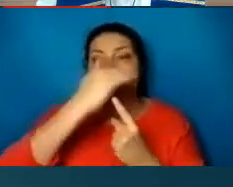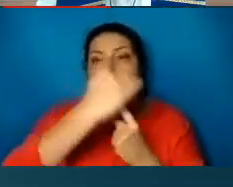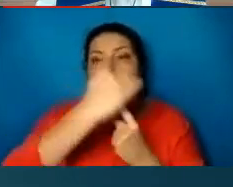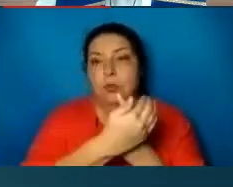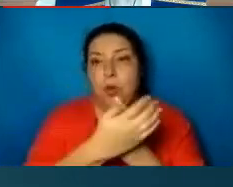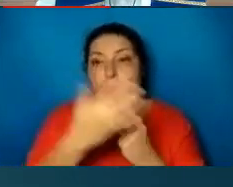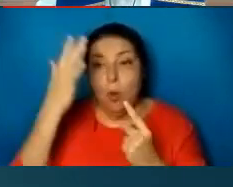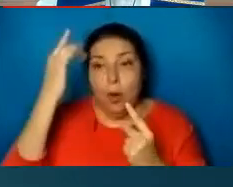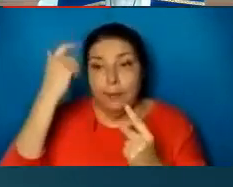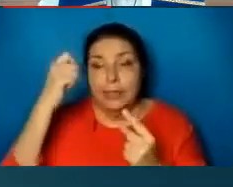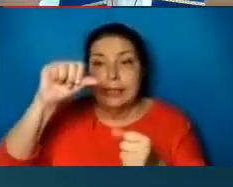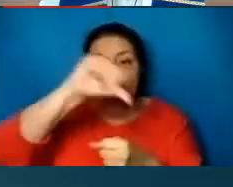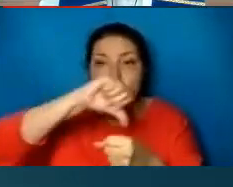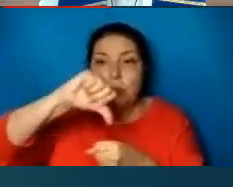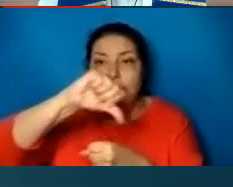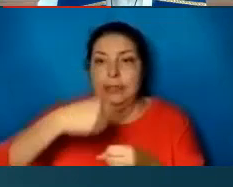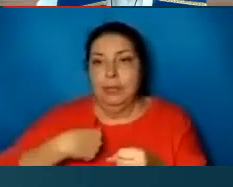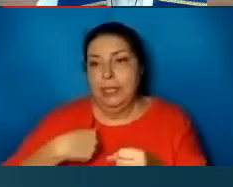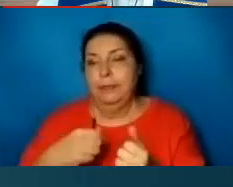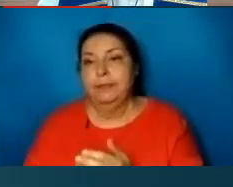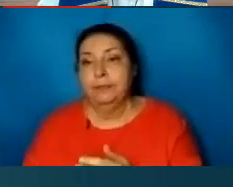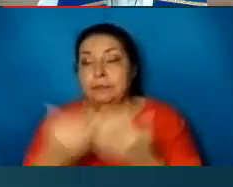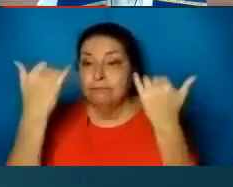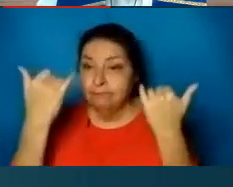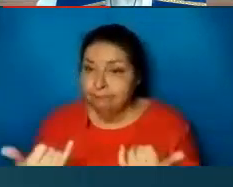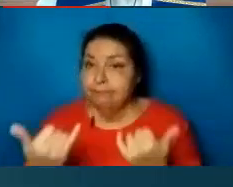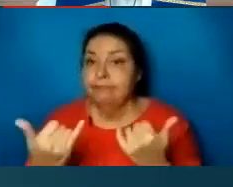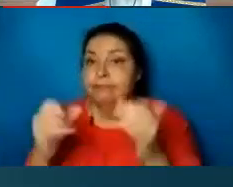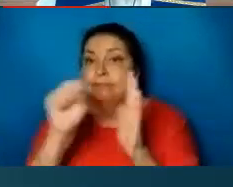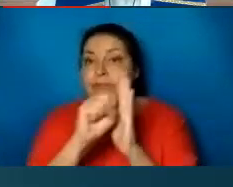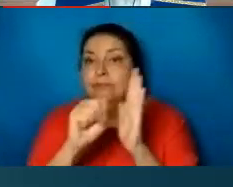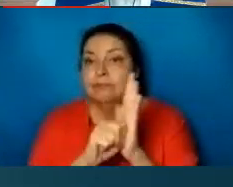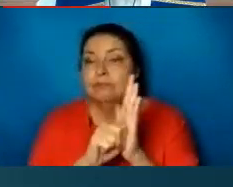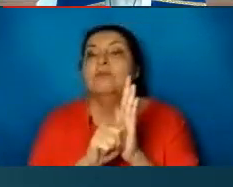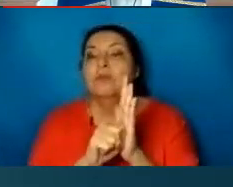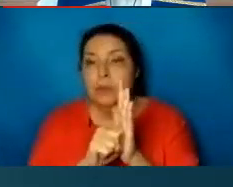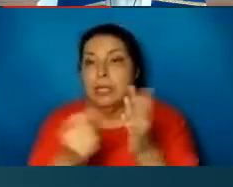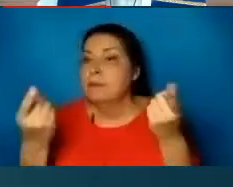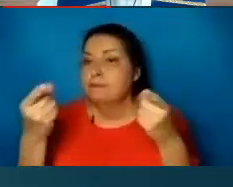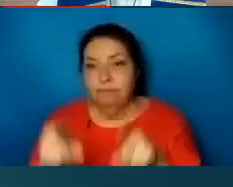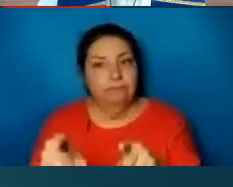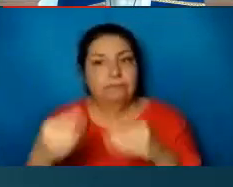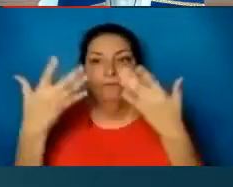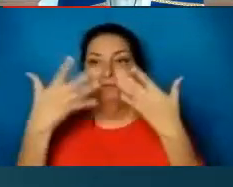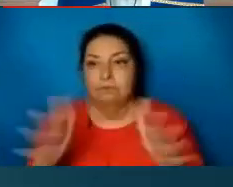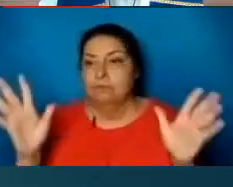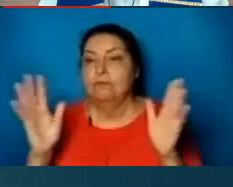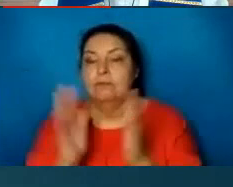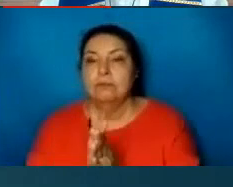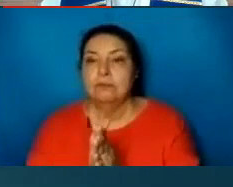he has anointed me. Today, this scripture has been fulfilled in your hearing.